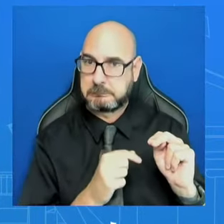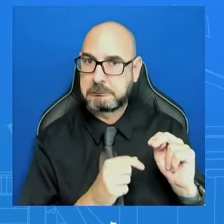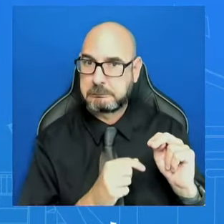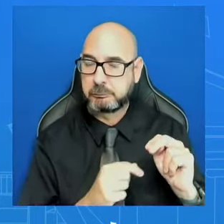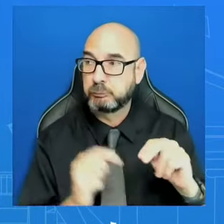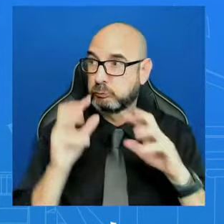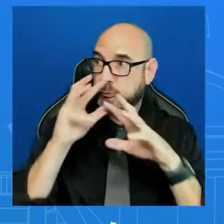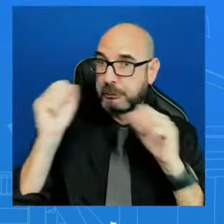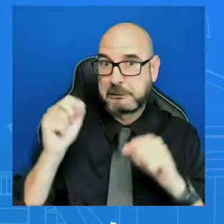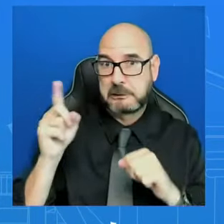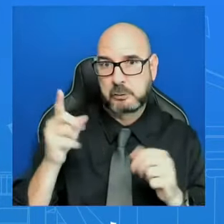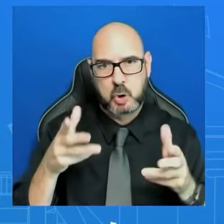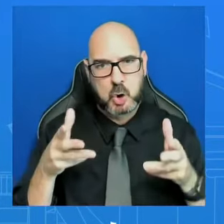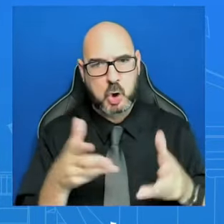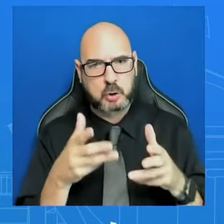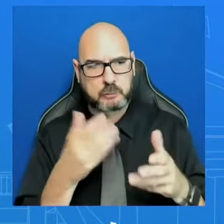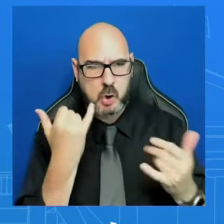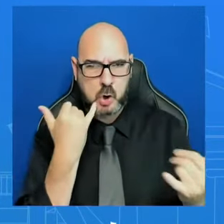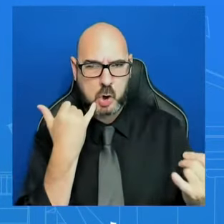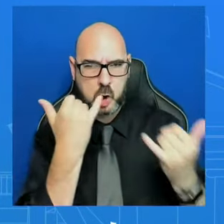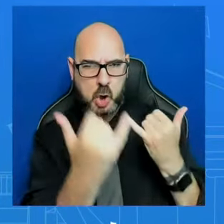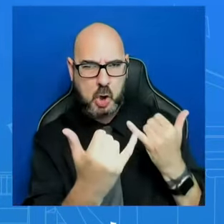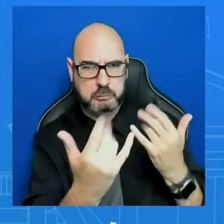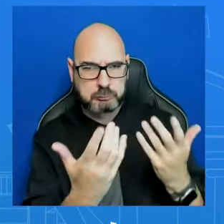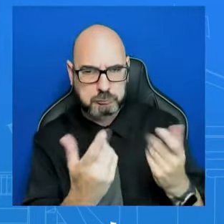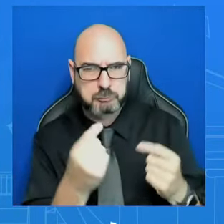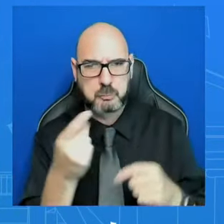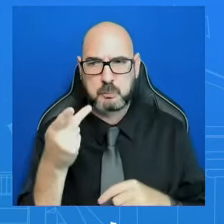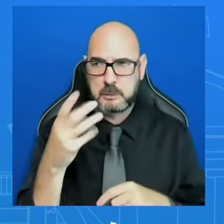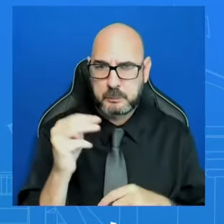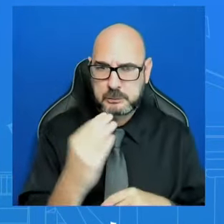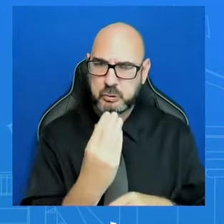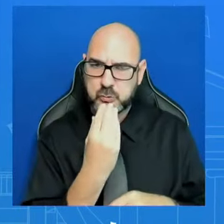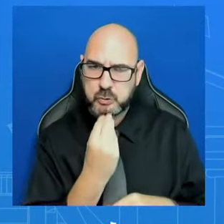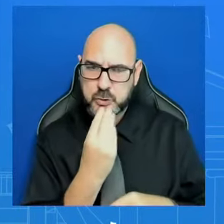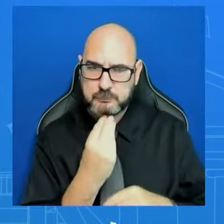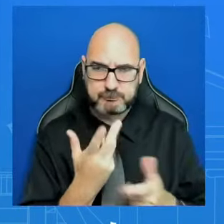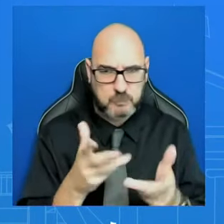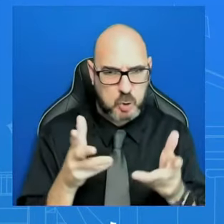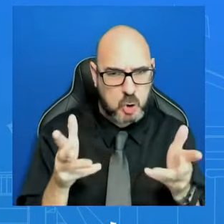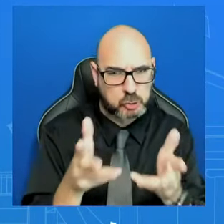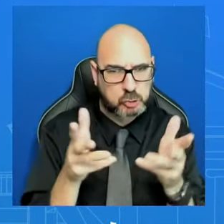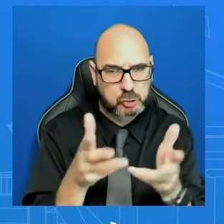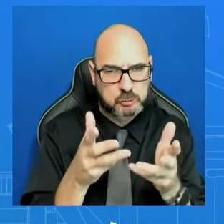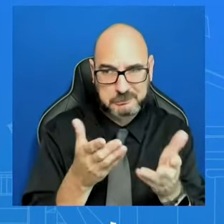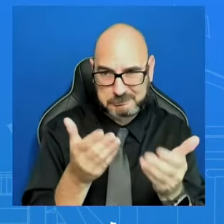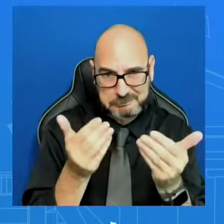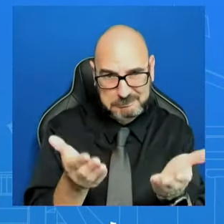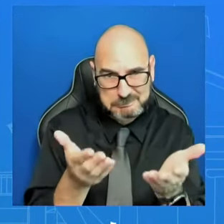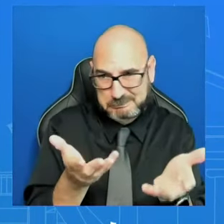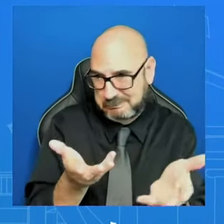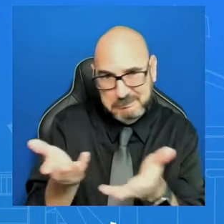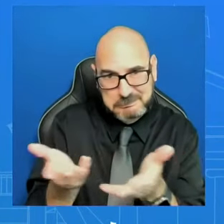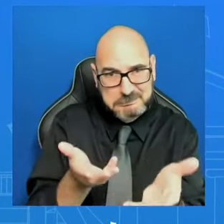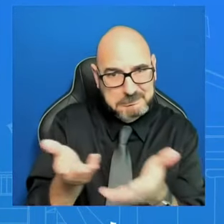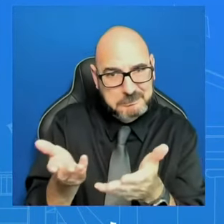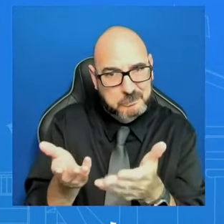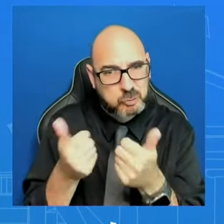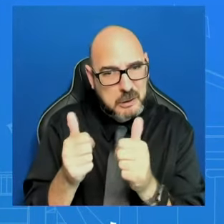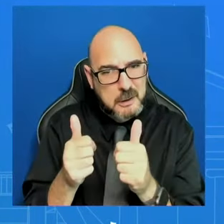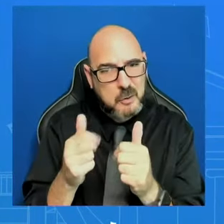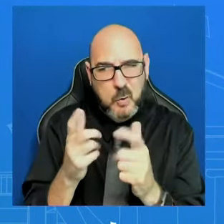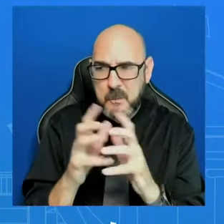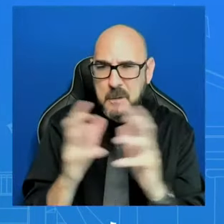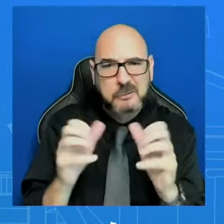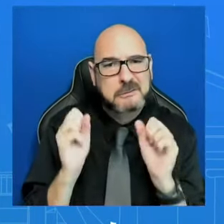urging that the prime minister empower his team to the maximum extent possible to see if we can get this deal in